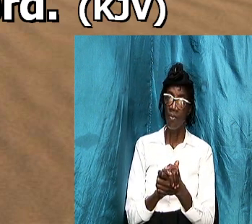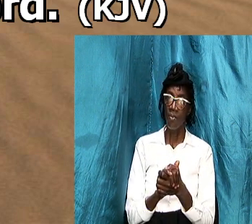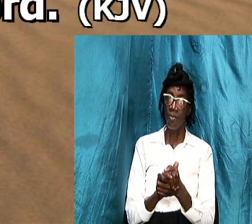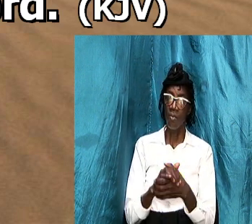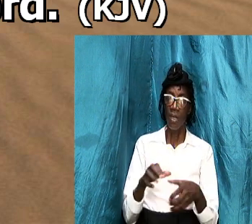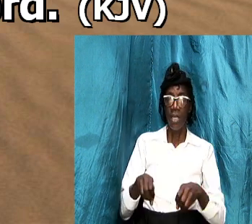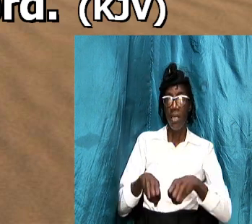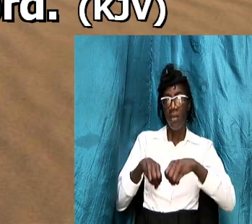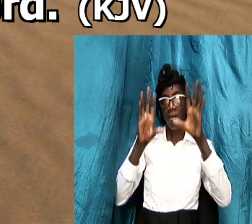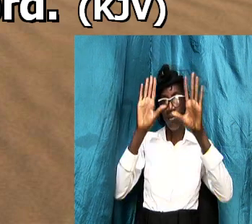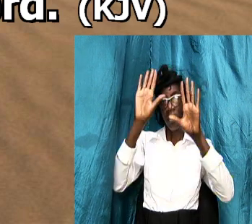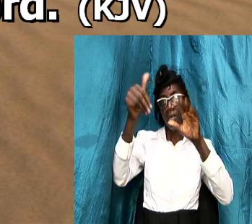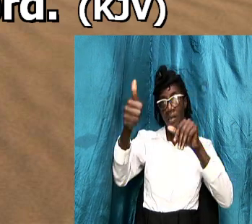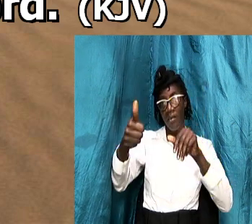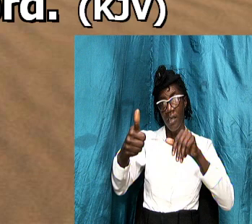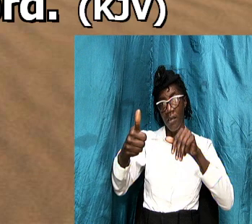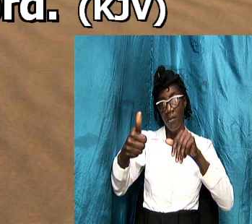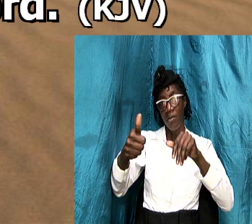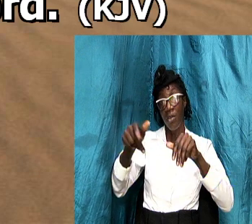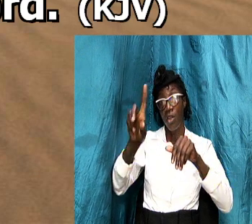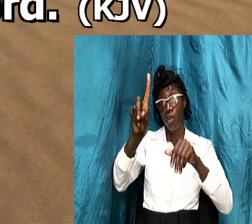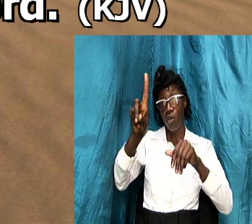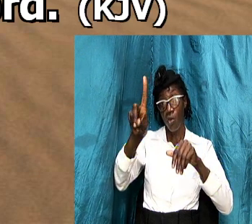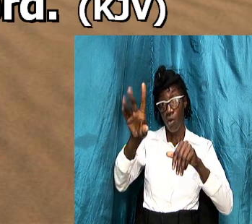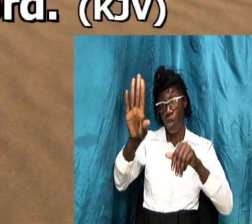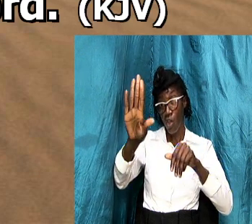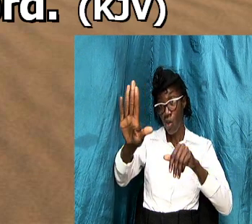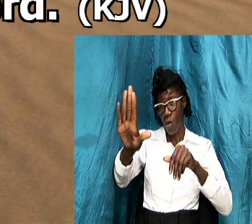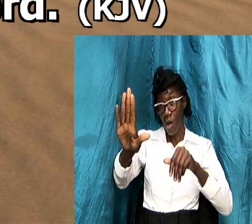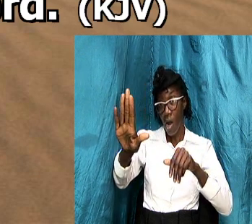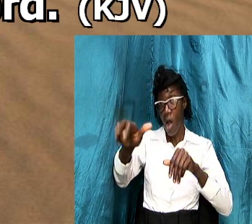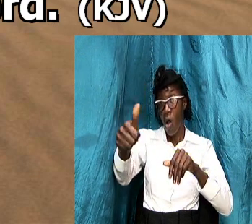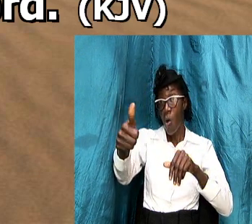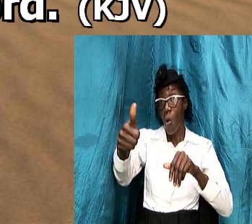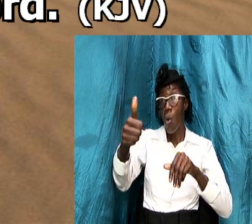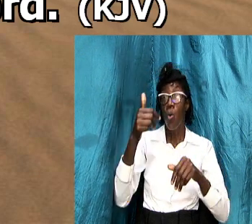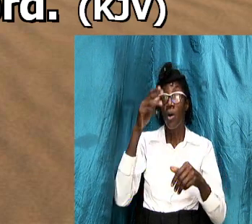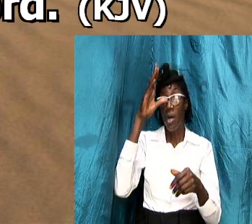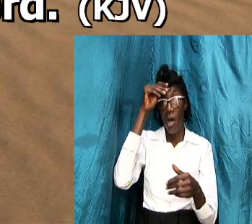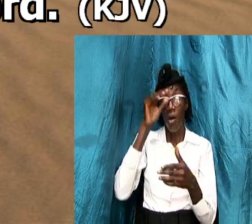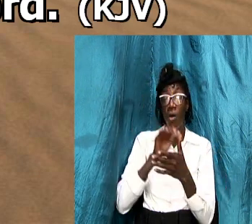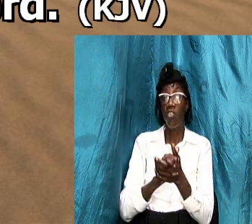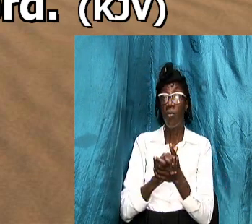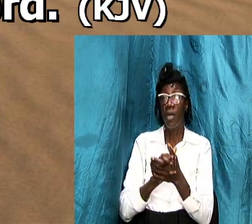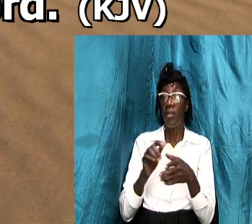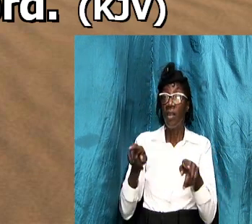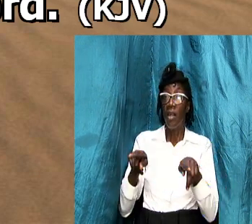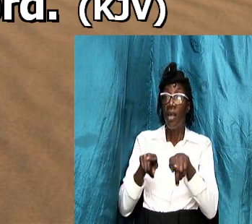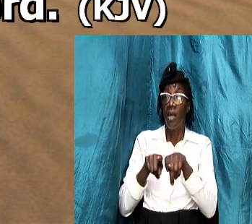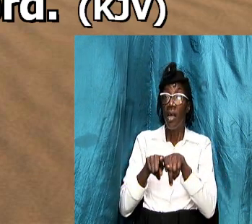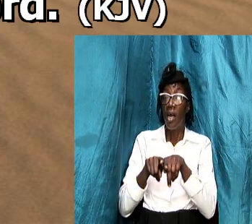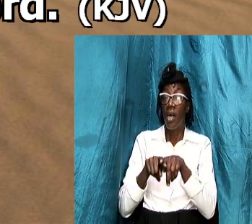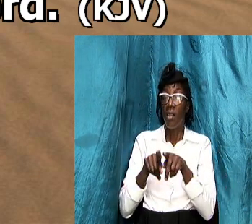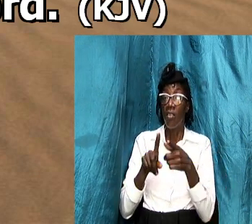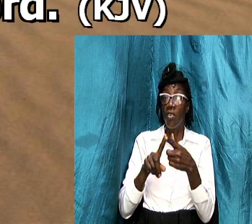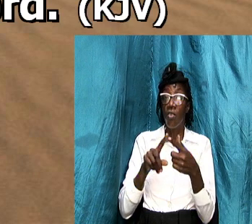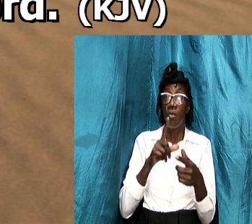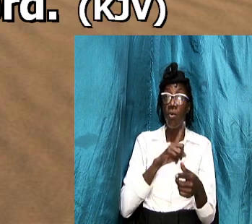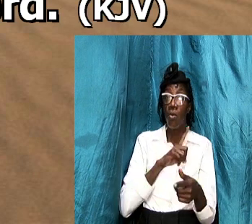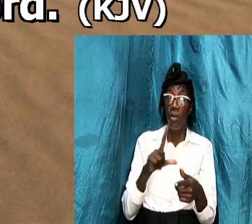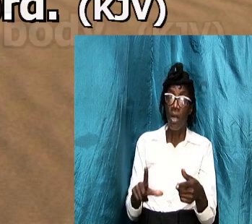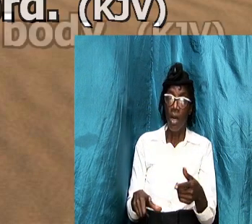submit yourselves unto your own husbands as unto the lord i want us to mark